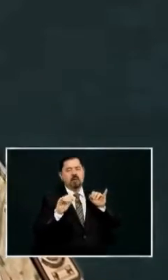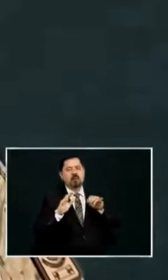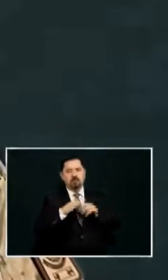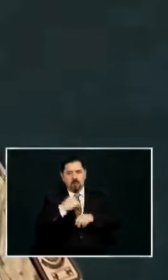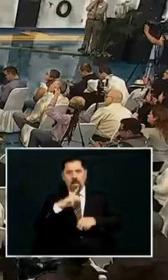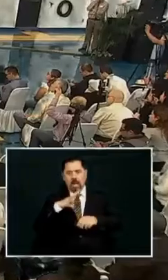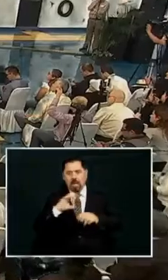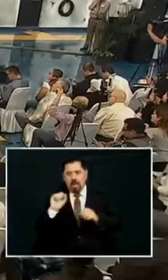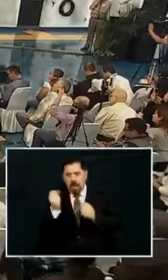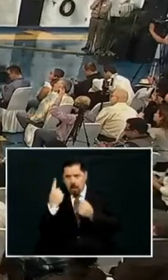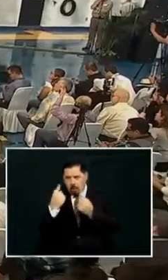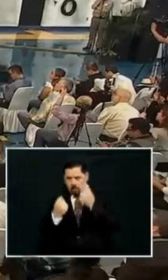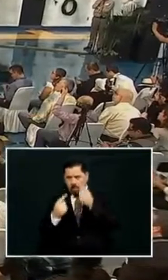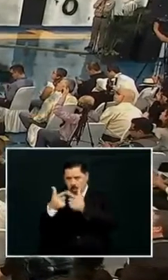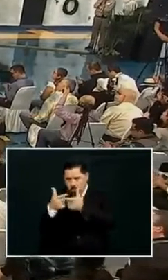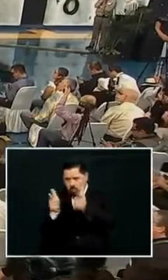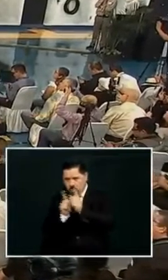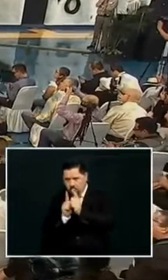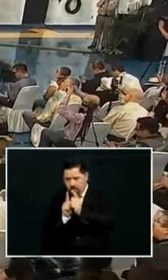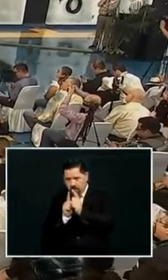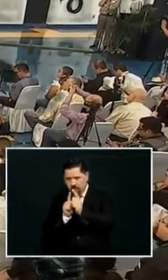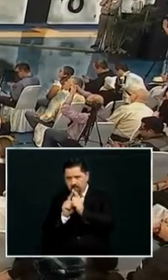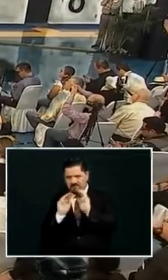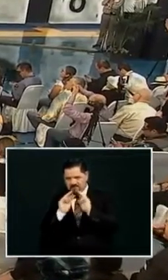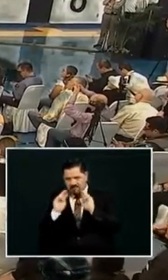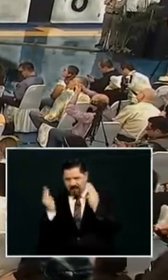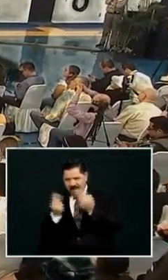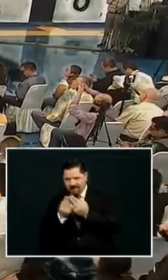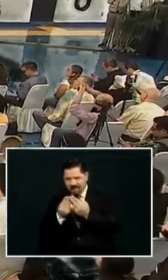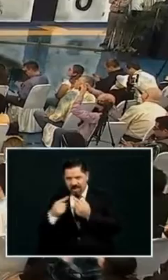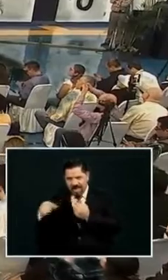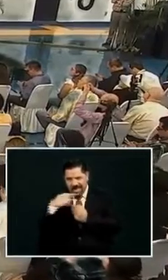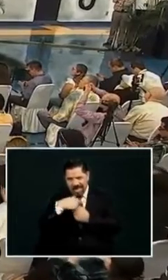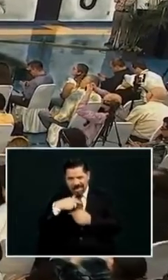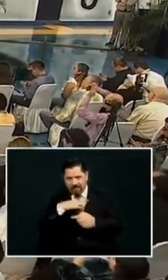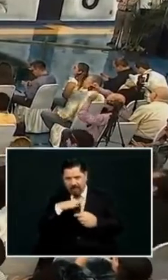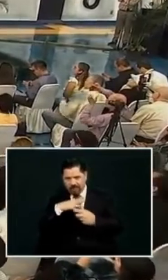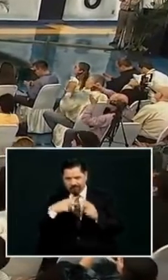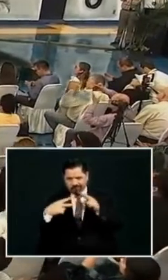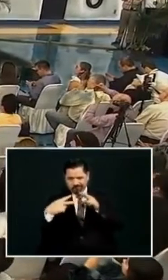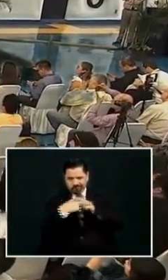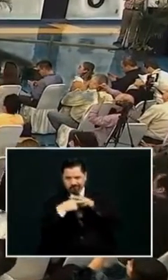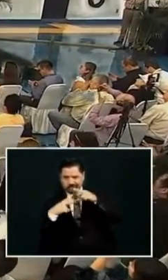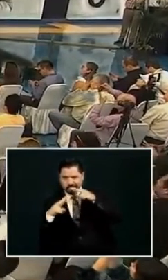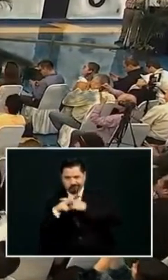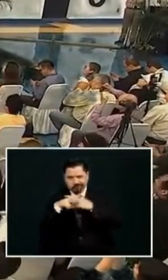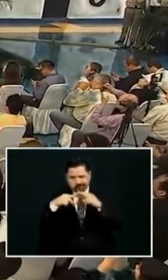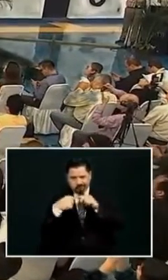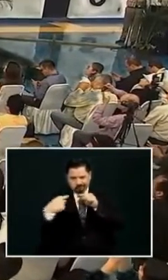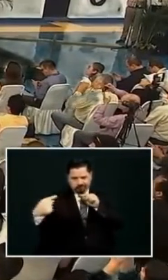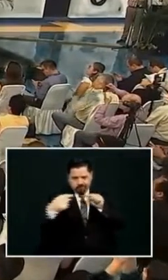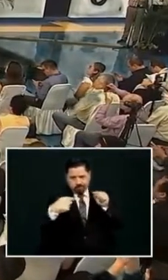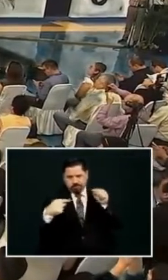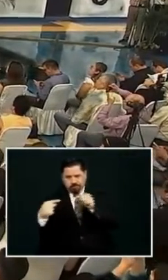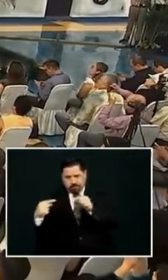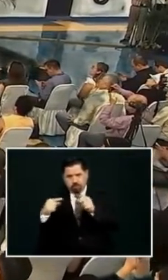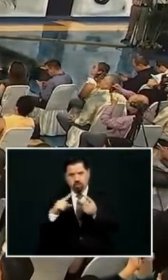where there's um criminal groups that have disputes in the areas